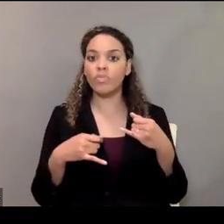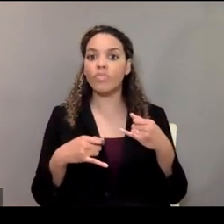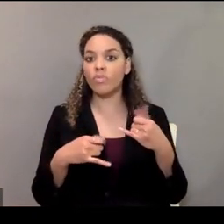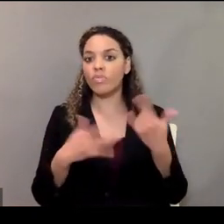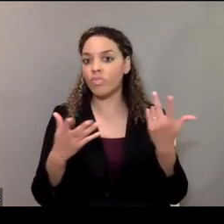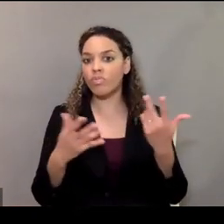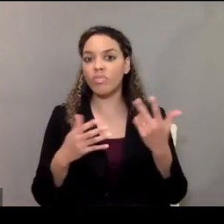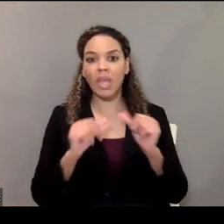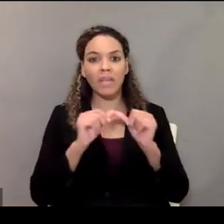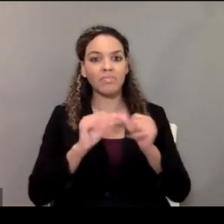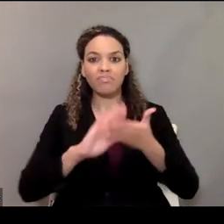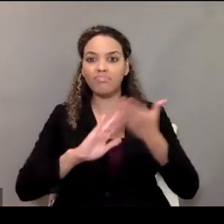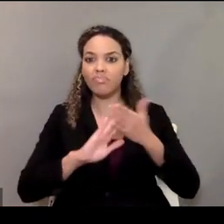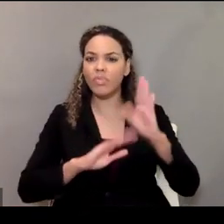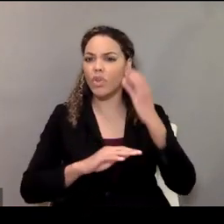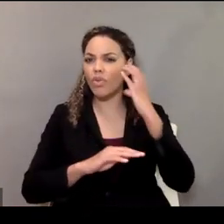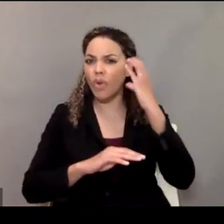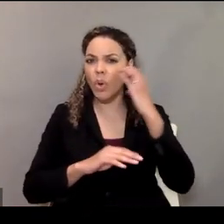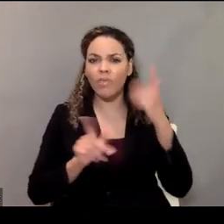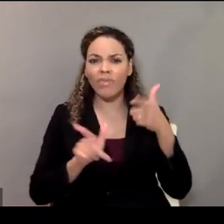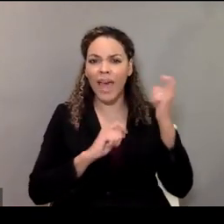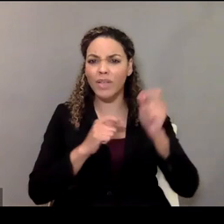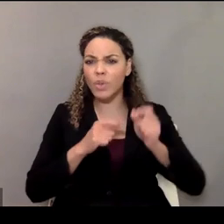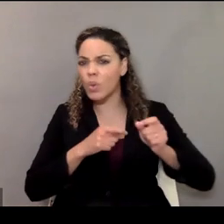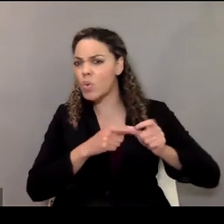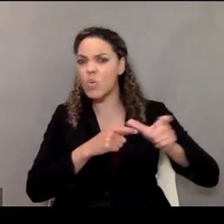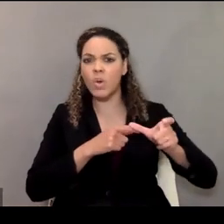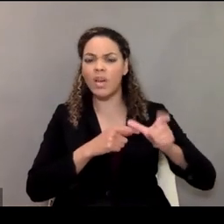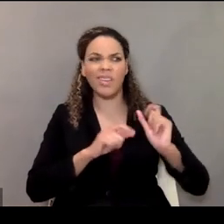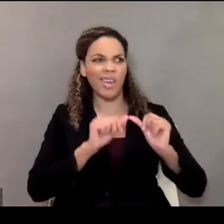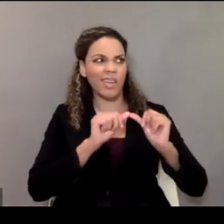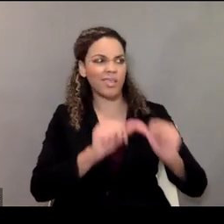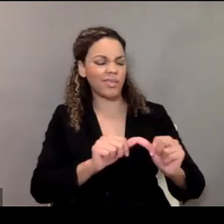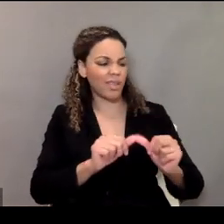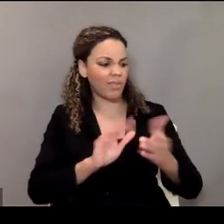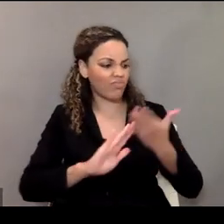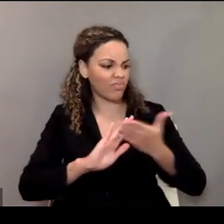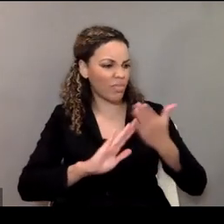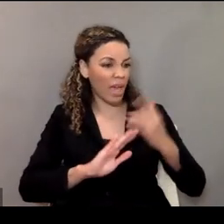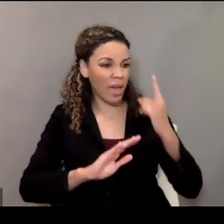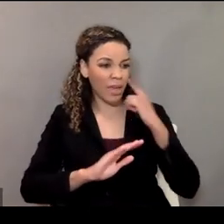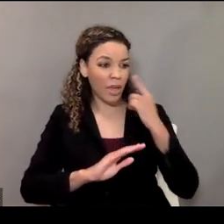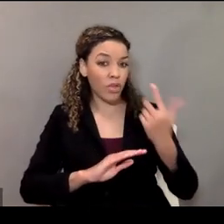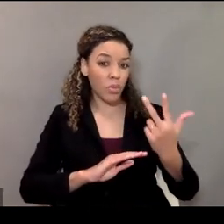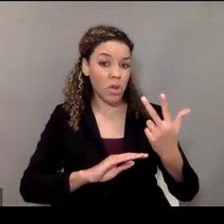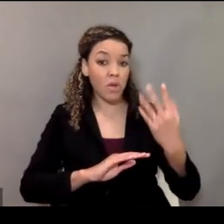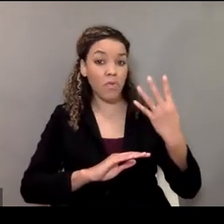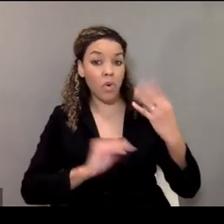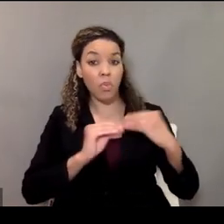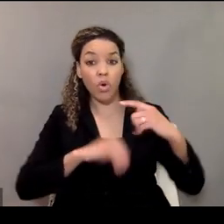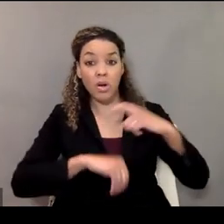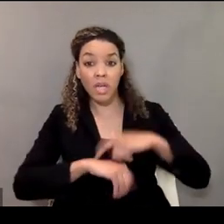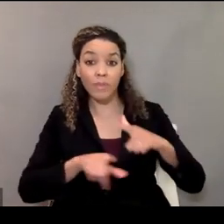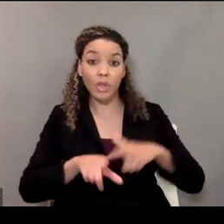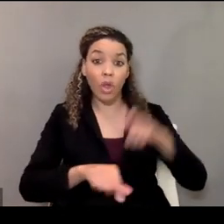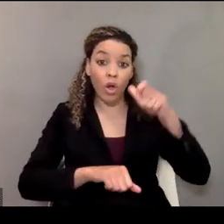plugged in and charged. It can charge your phone really rapidly and keep it charged for probably three or four or more times